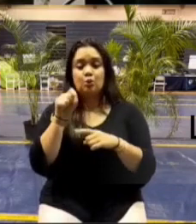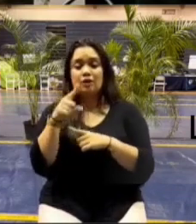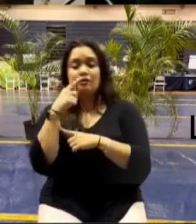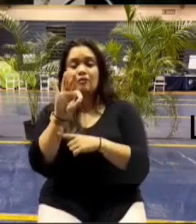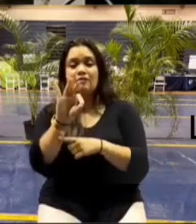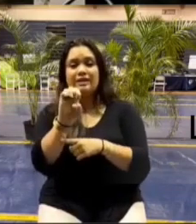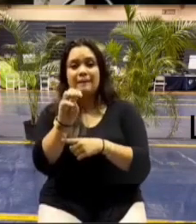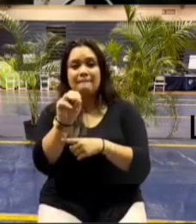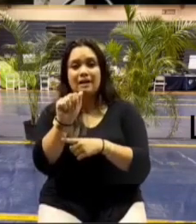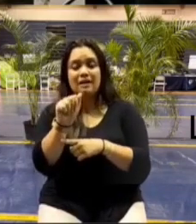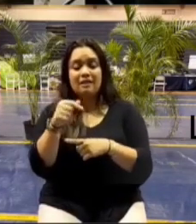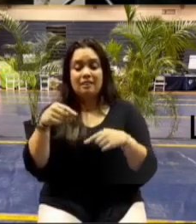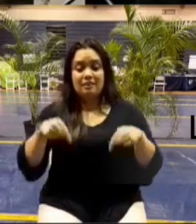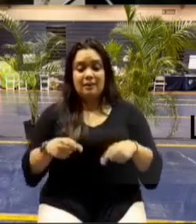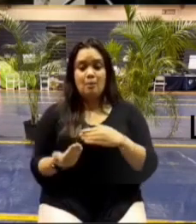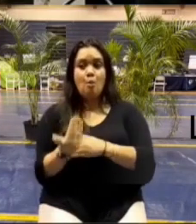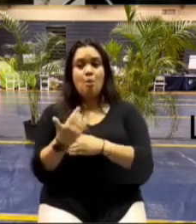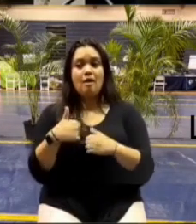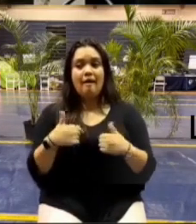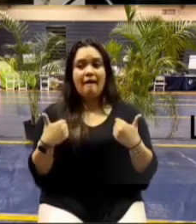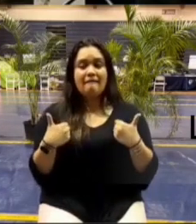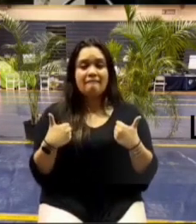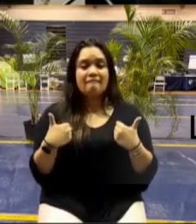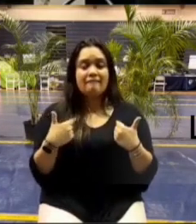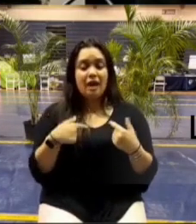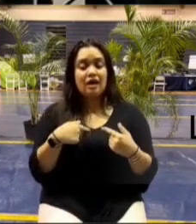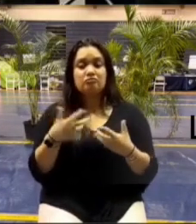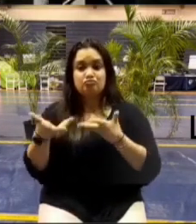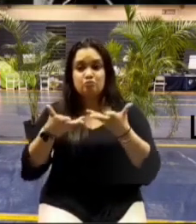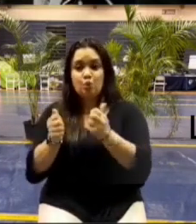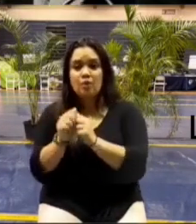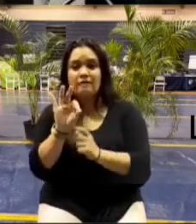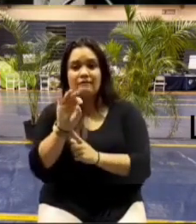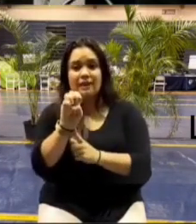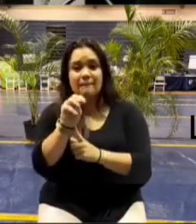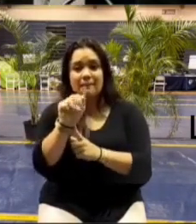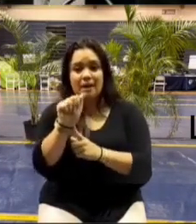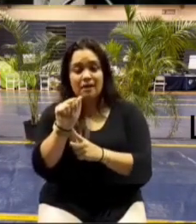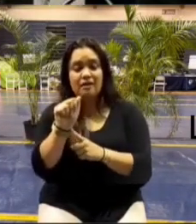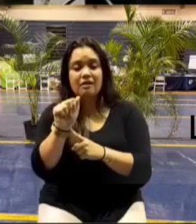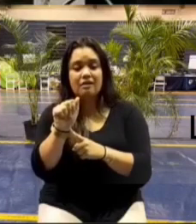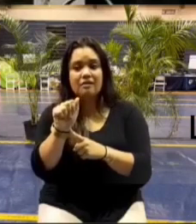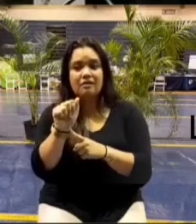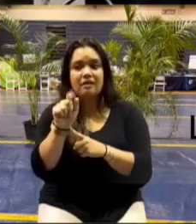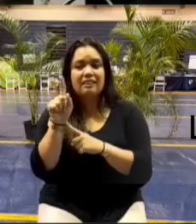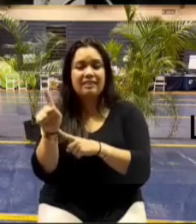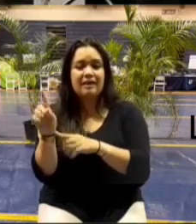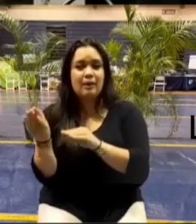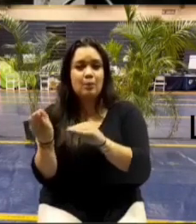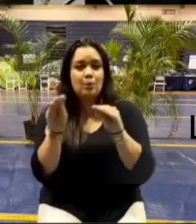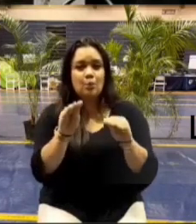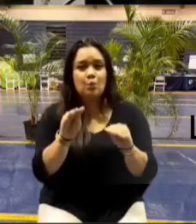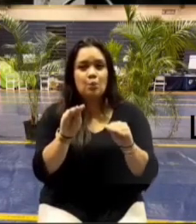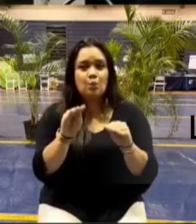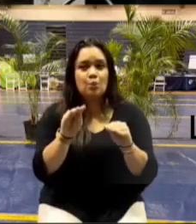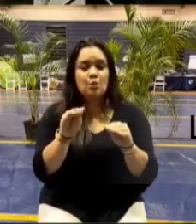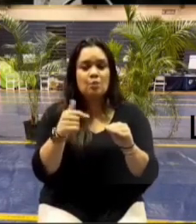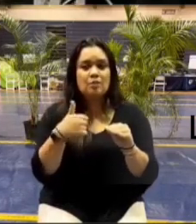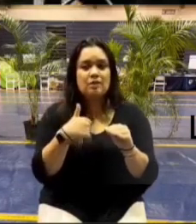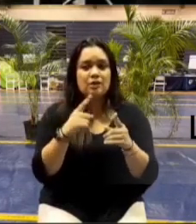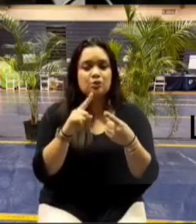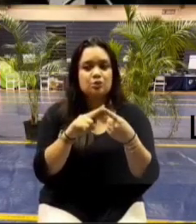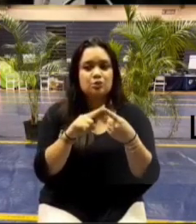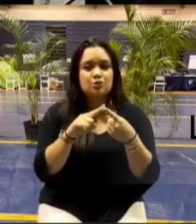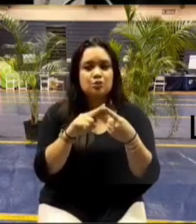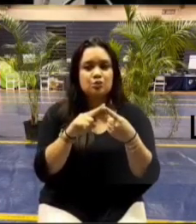morning i have talked to fema and they um moved me into studio with it for two